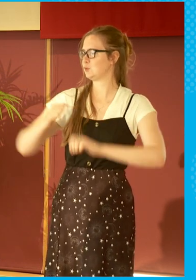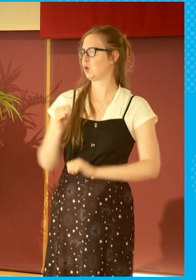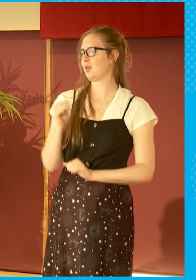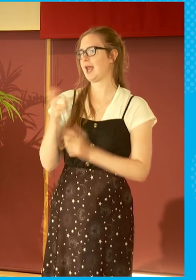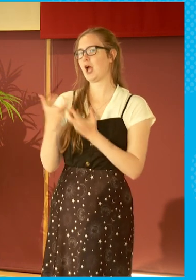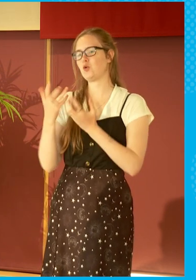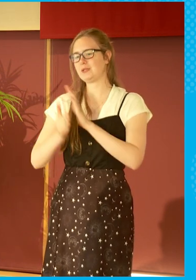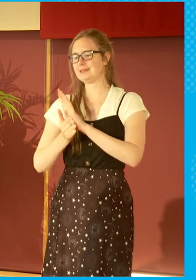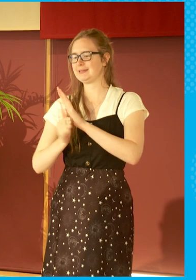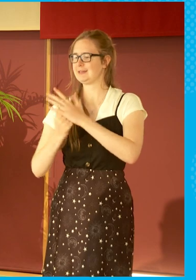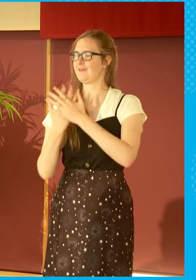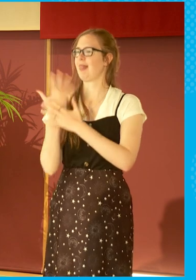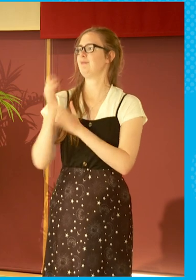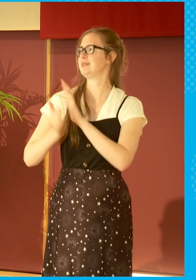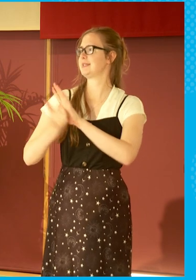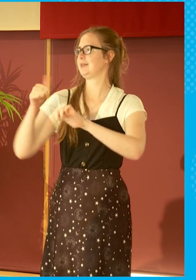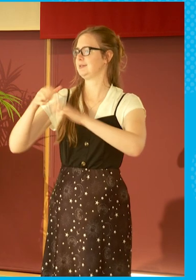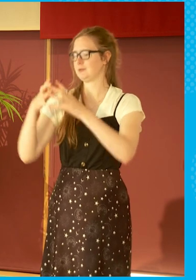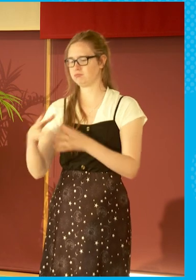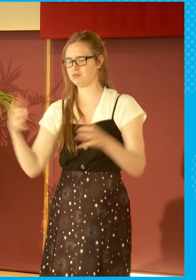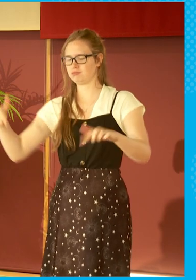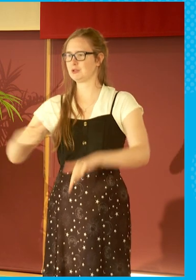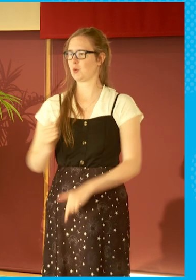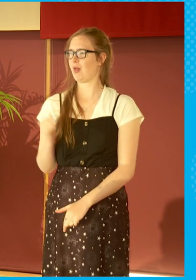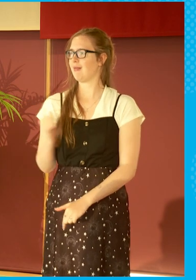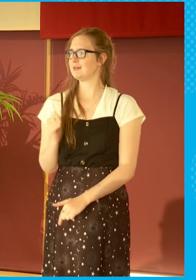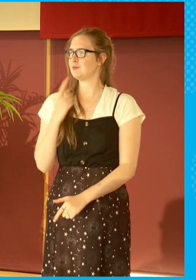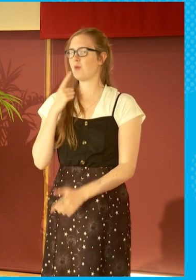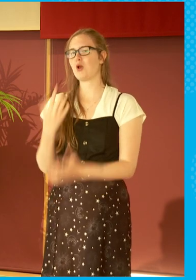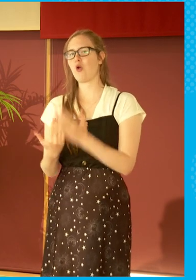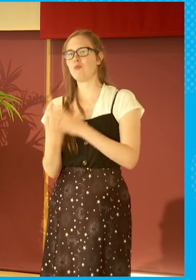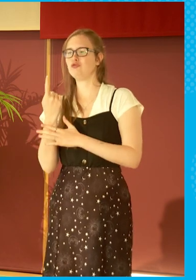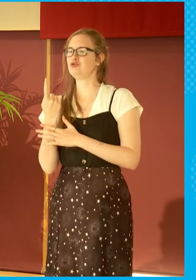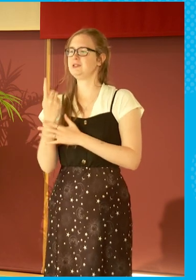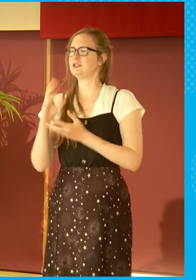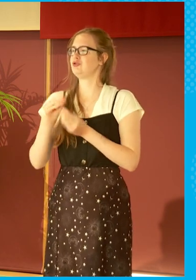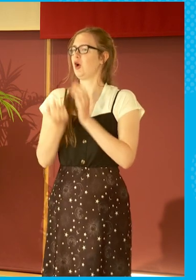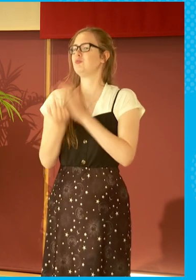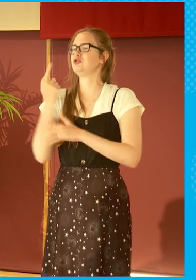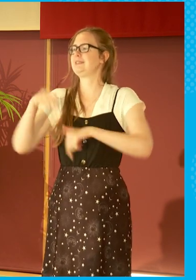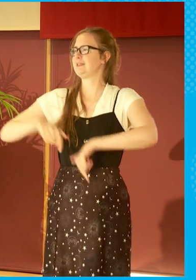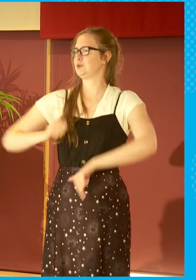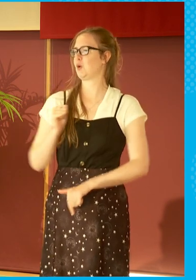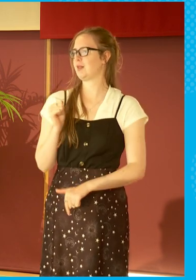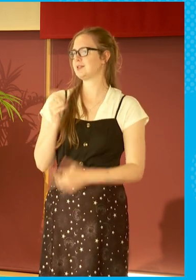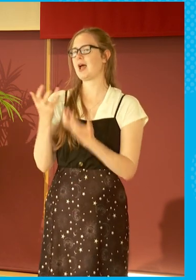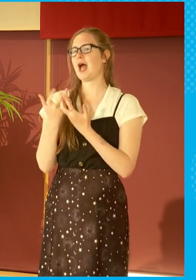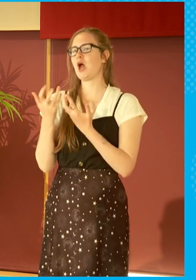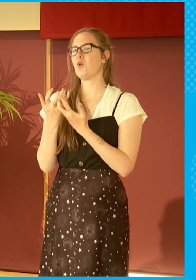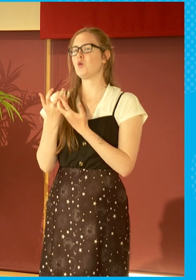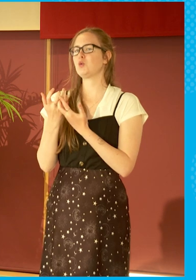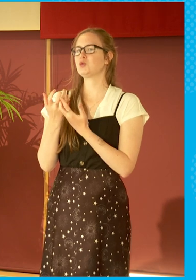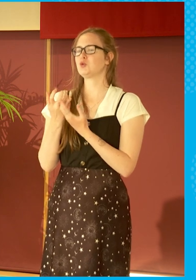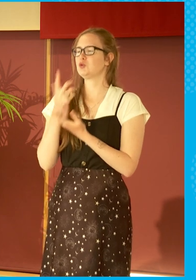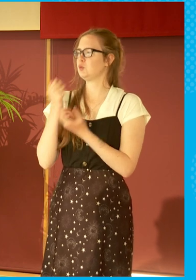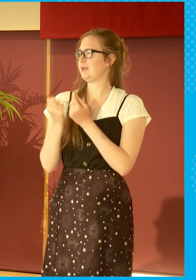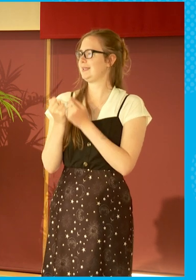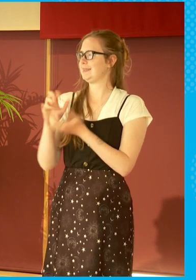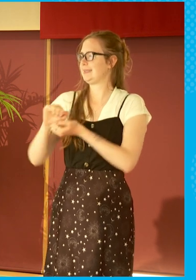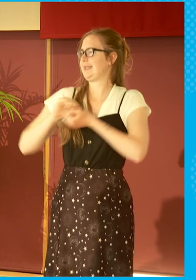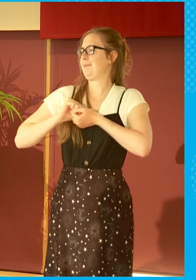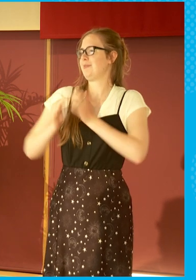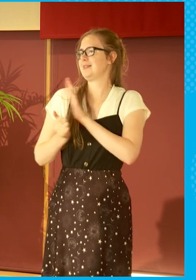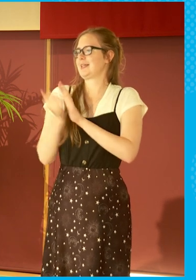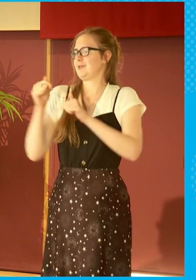we're always been told it's a huge opportunity for Scotland. So I'd like to hear just, you know, how we capitalise on that and what's needed